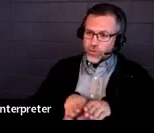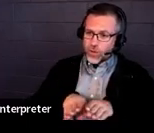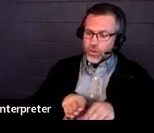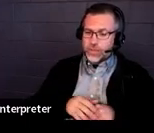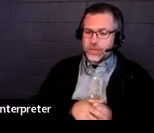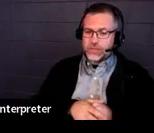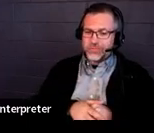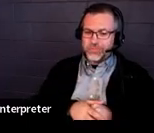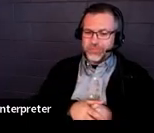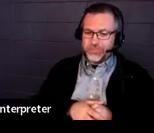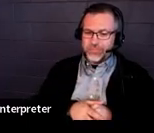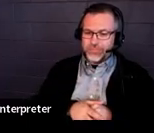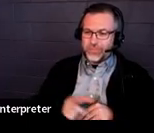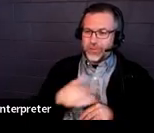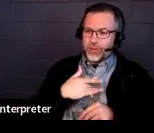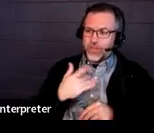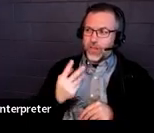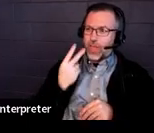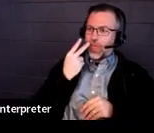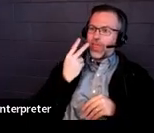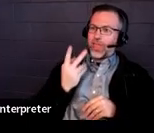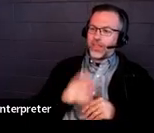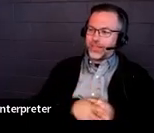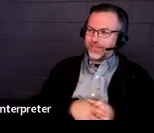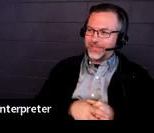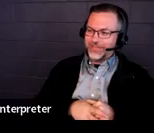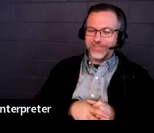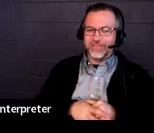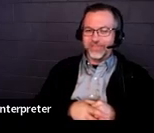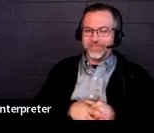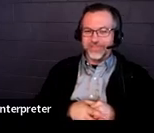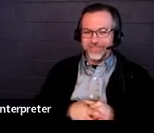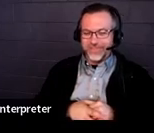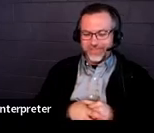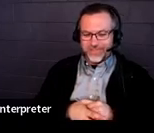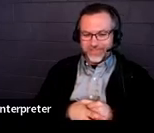to put you on the spot or anything, but. Oh, put her on the spot. It's good work.